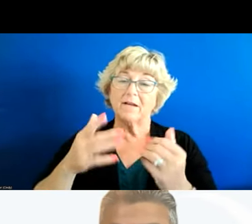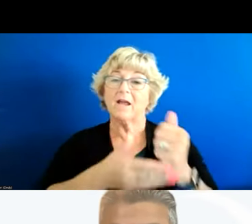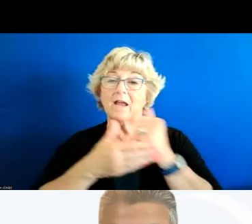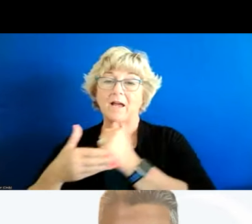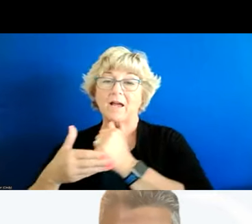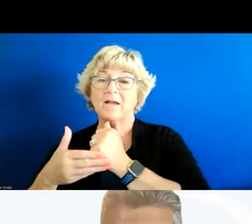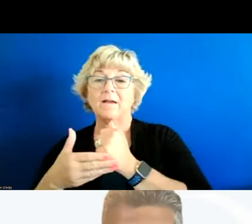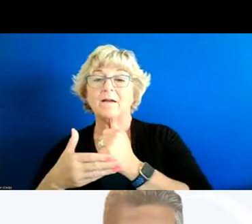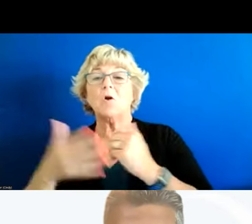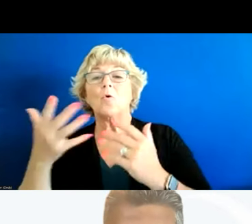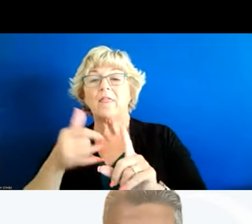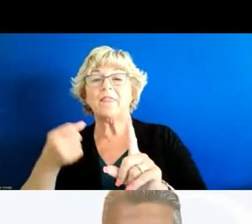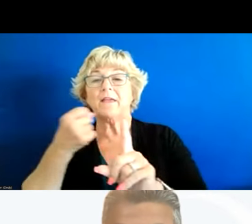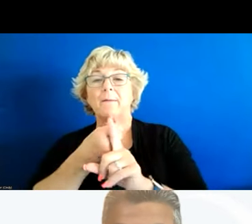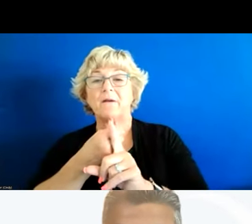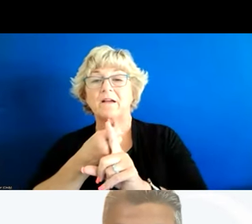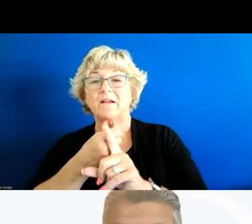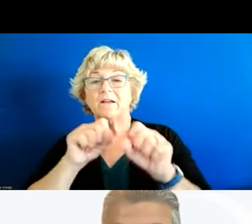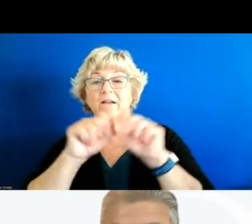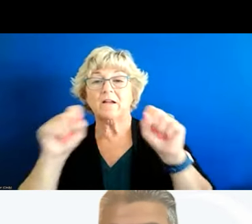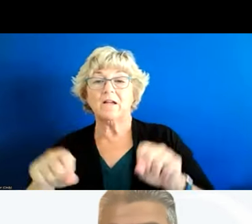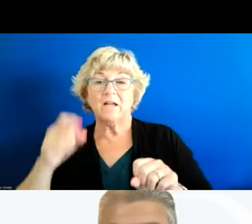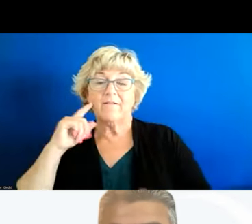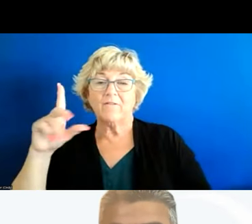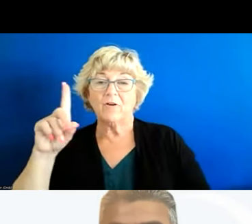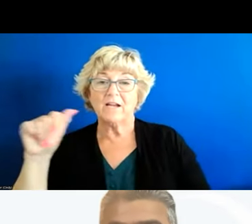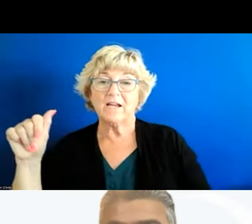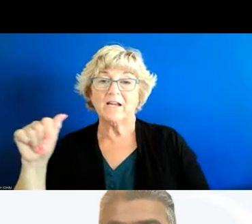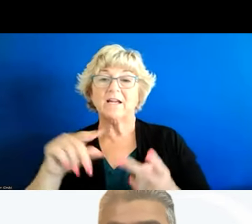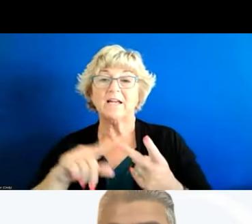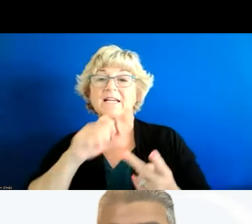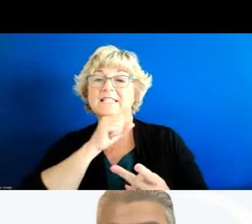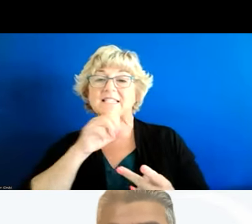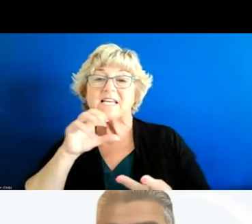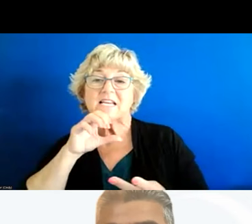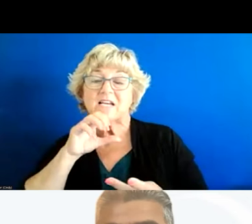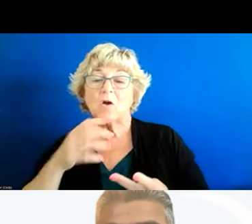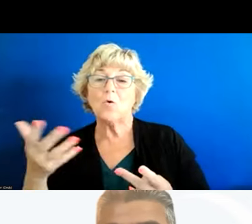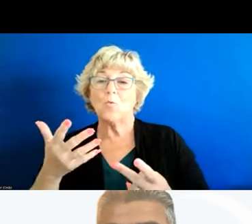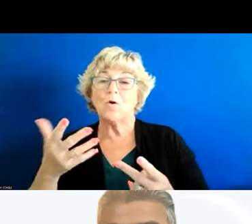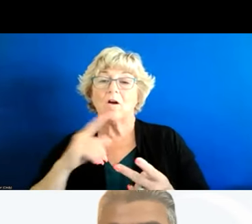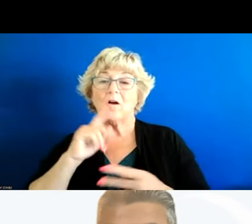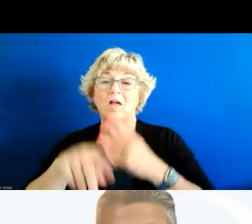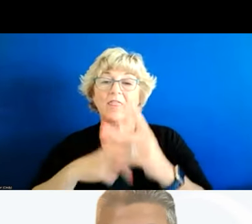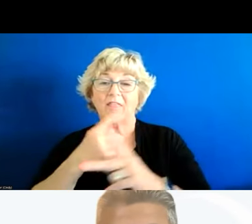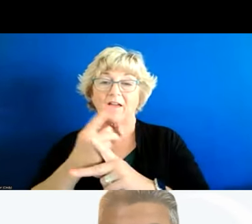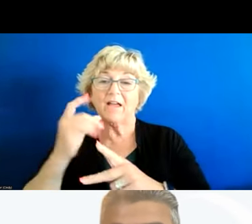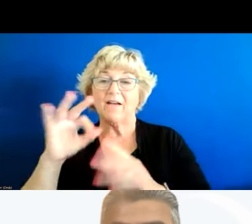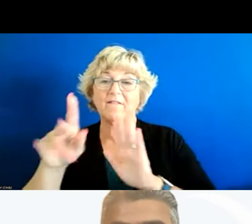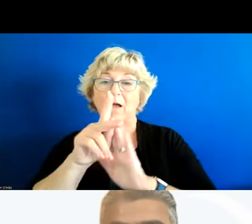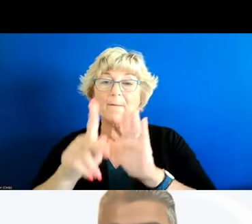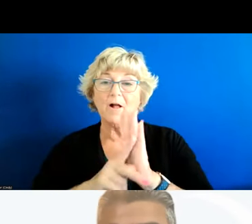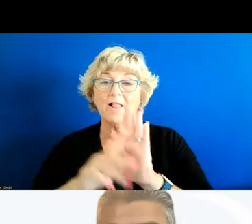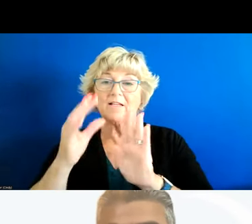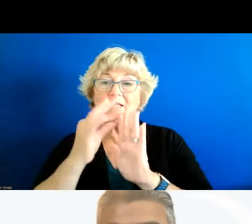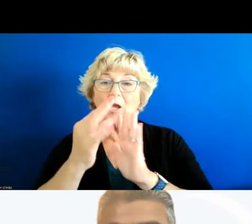the transportation system especially for the disabled and senior community what are the types of policy options